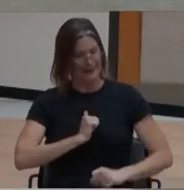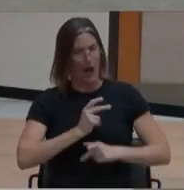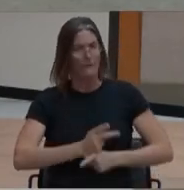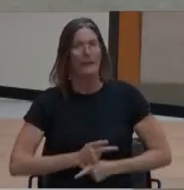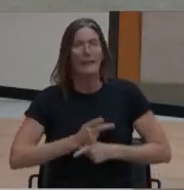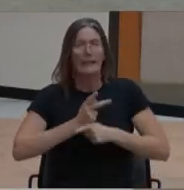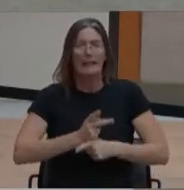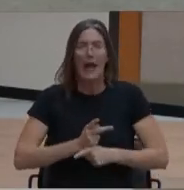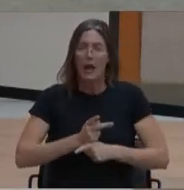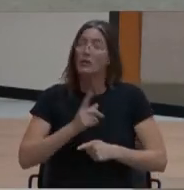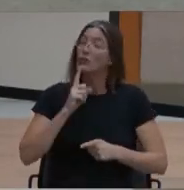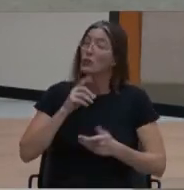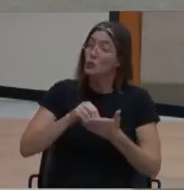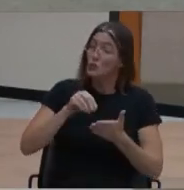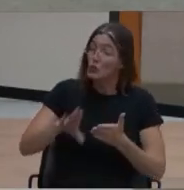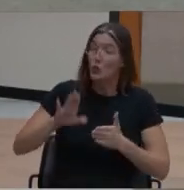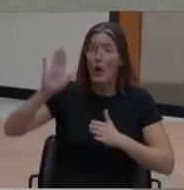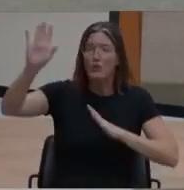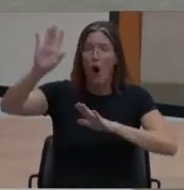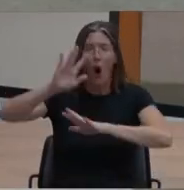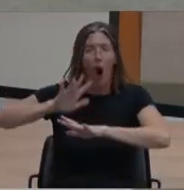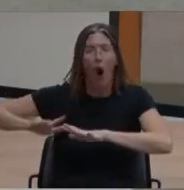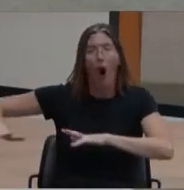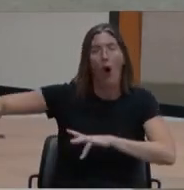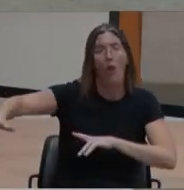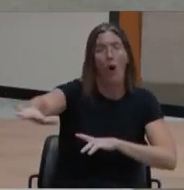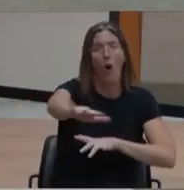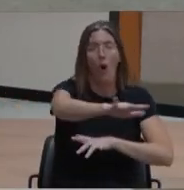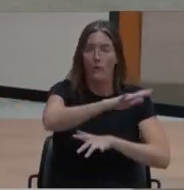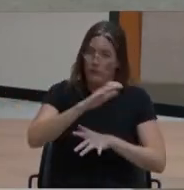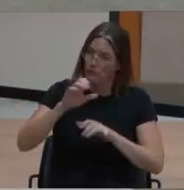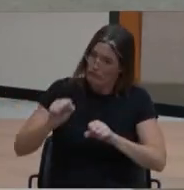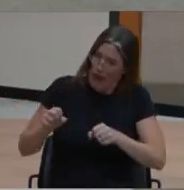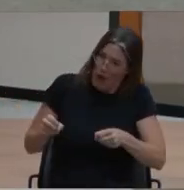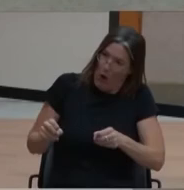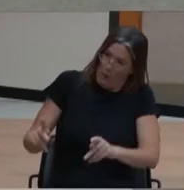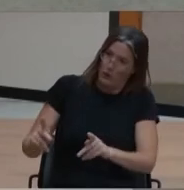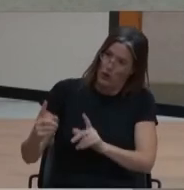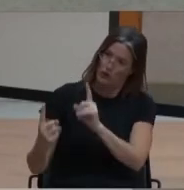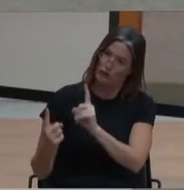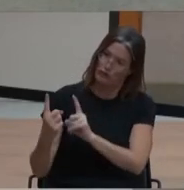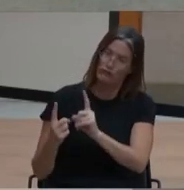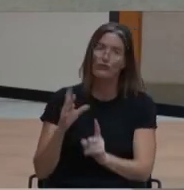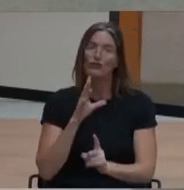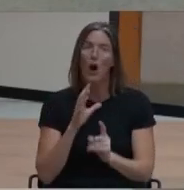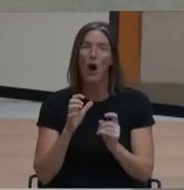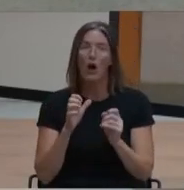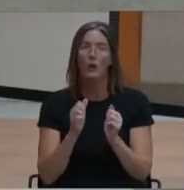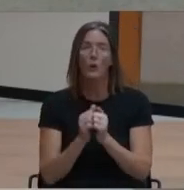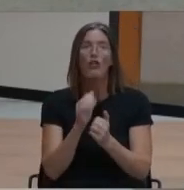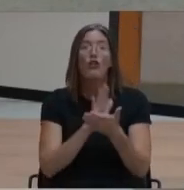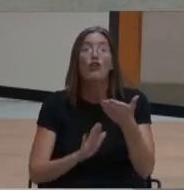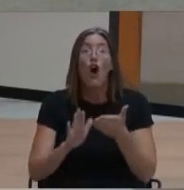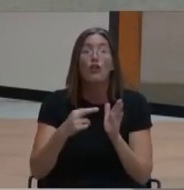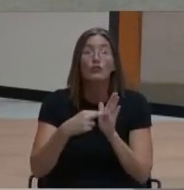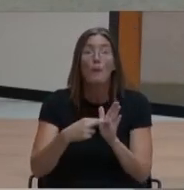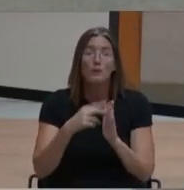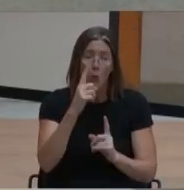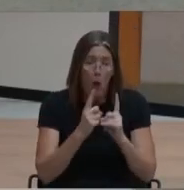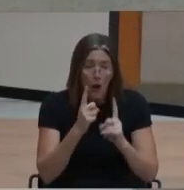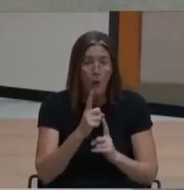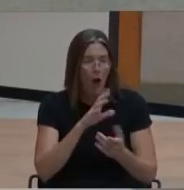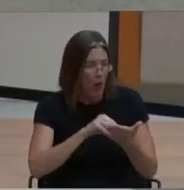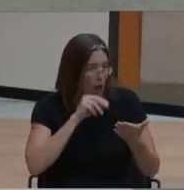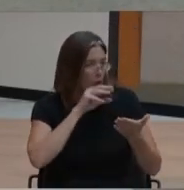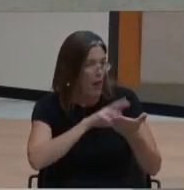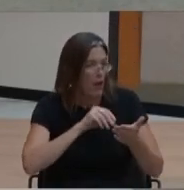across the district were given opportunities to speak one-on-one with college reps and learn about the different college campuses. Thank